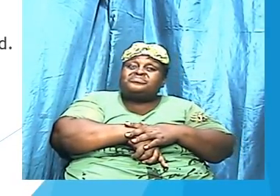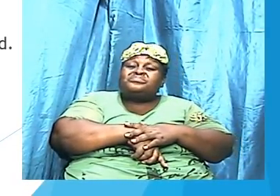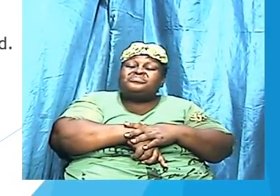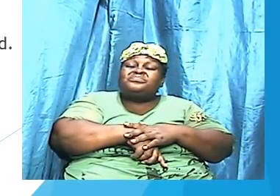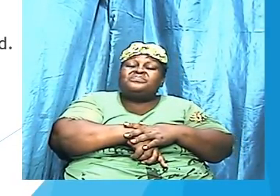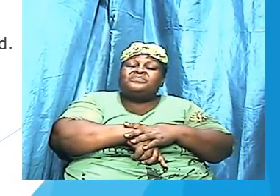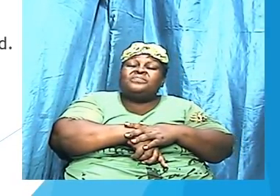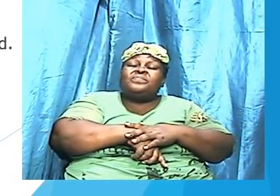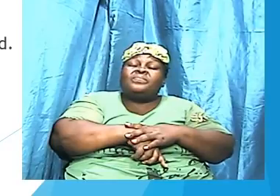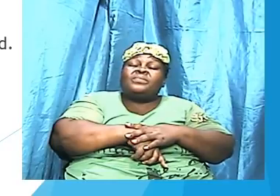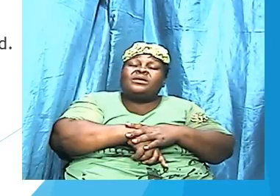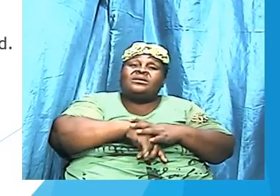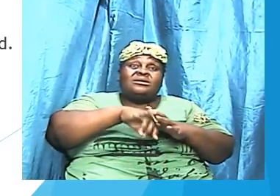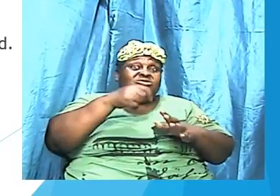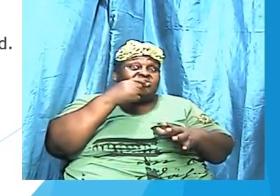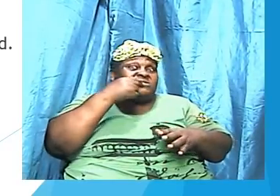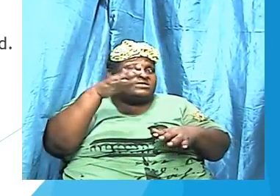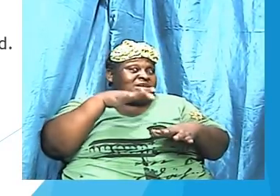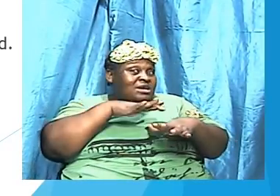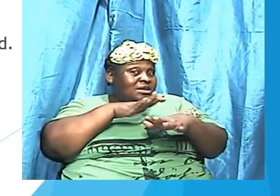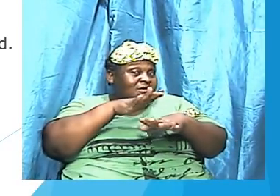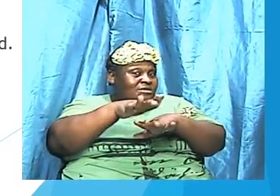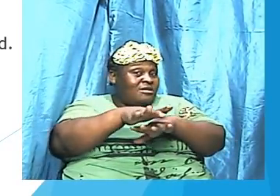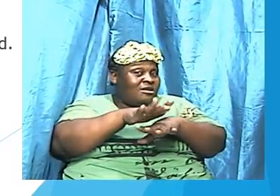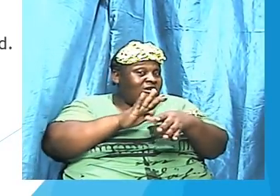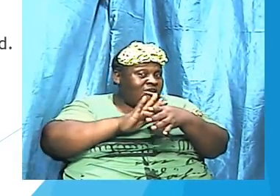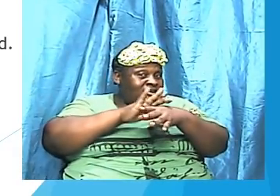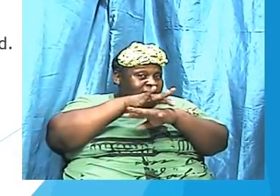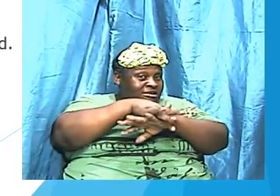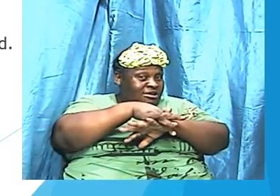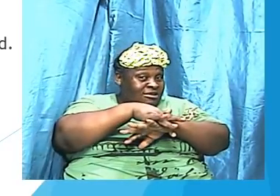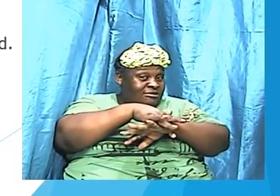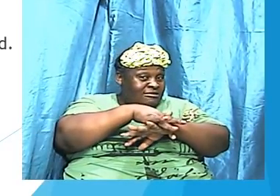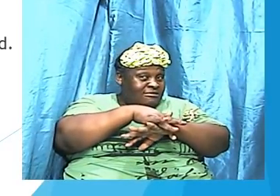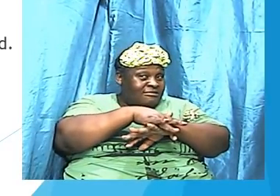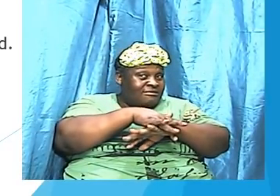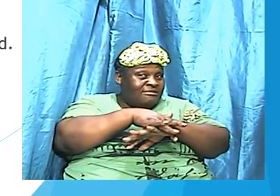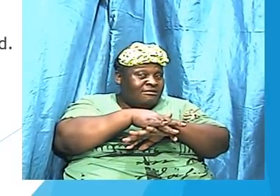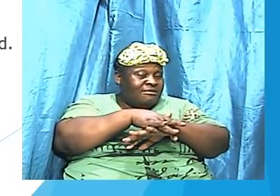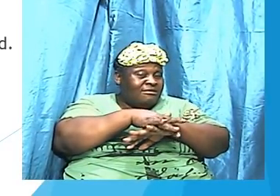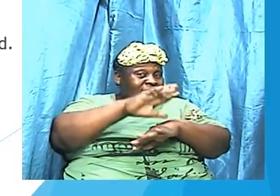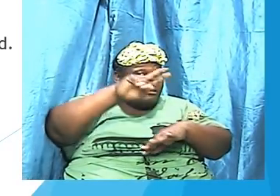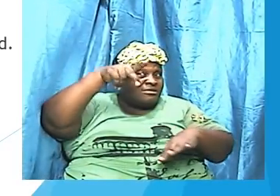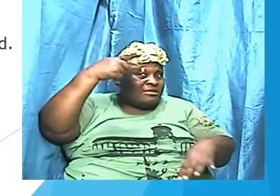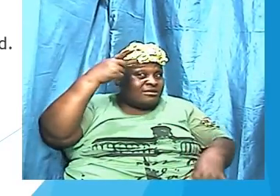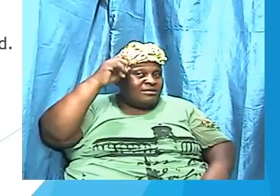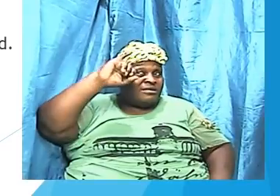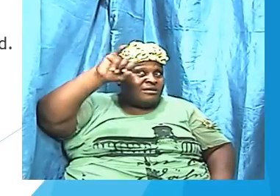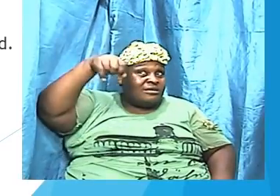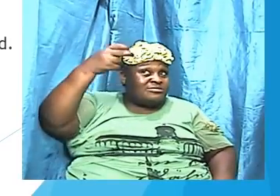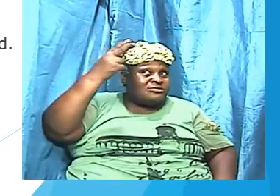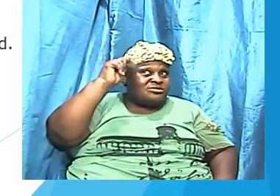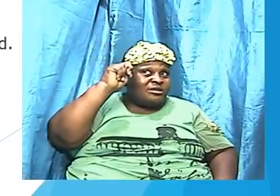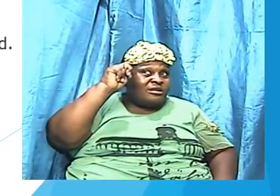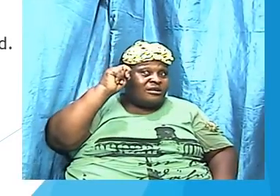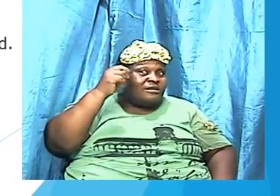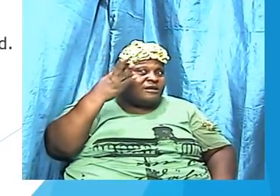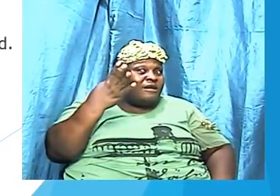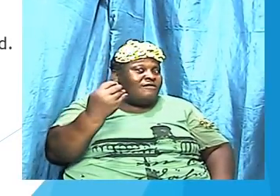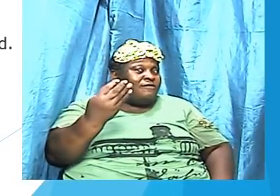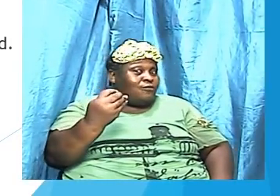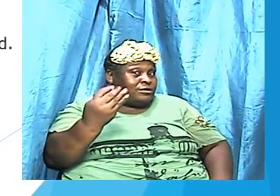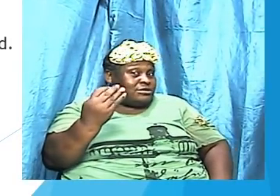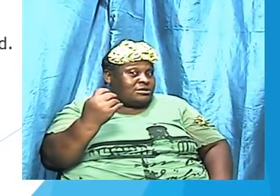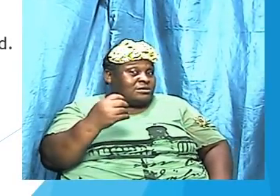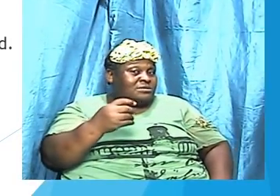the book of St. John, what is going to happen? St. John 14 and verse 26, what is